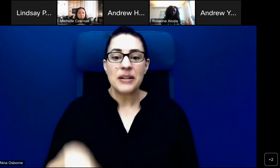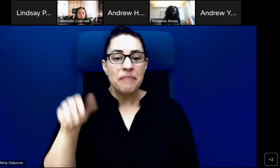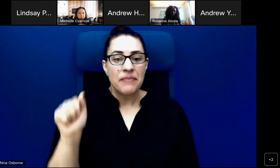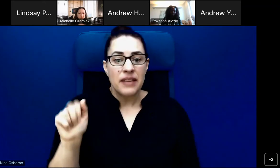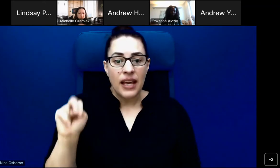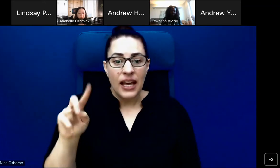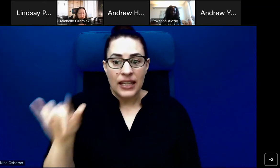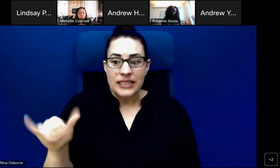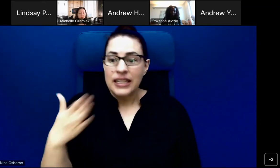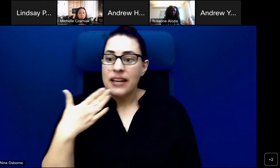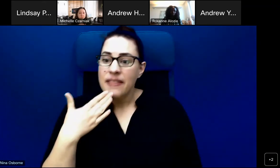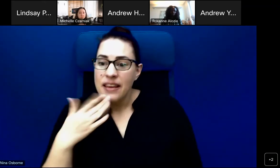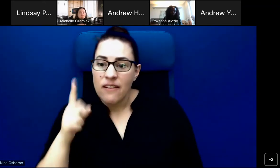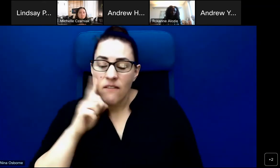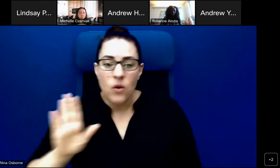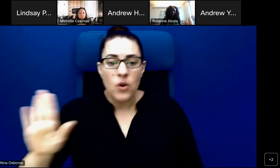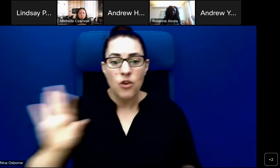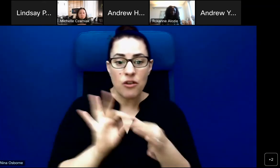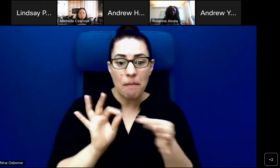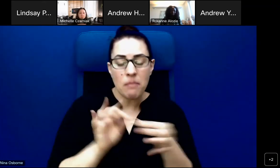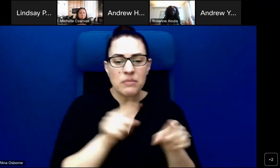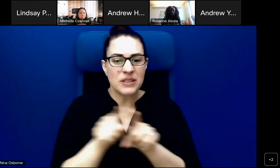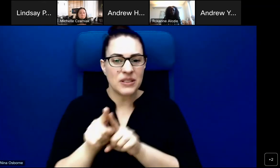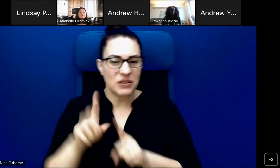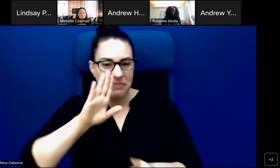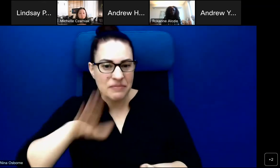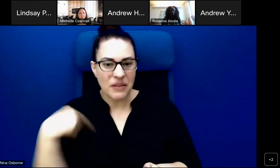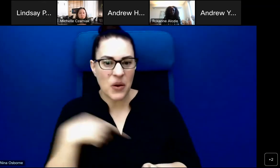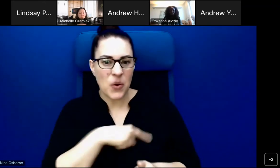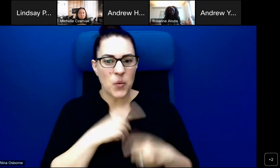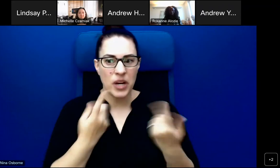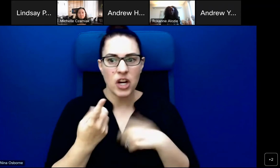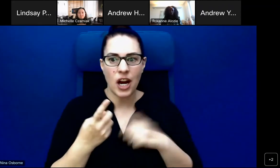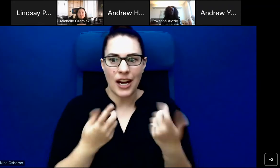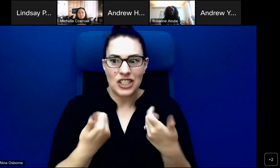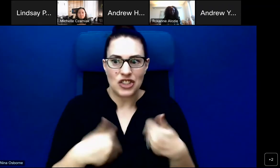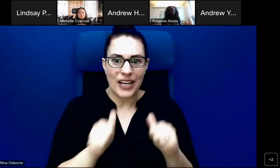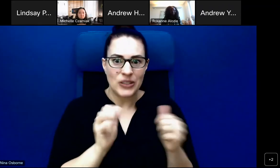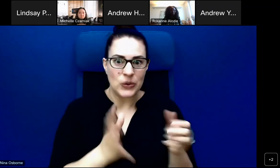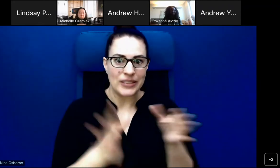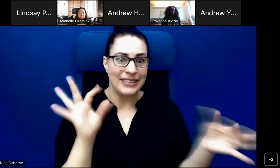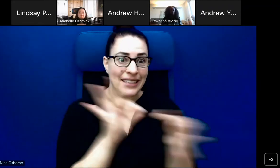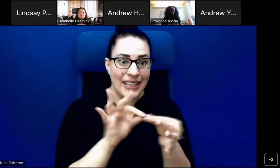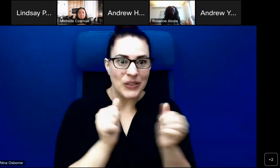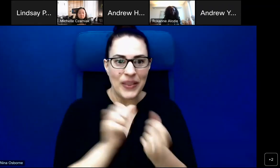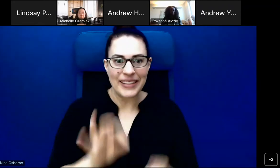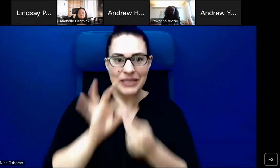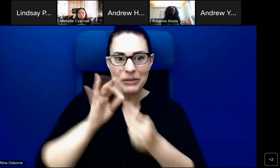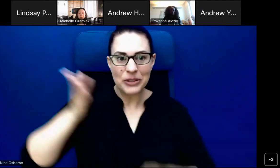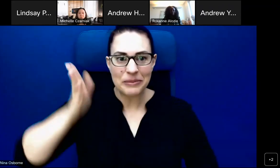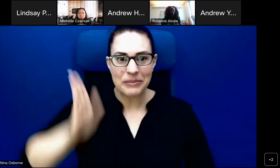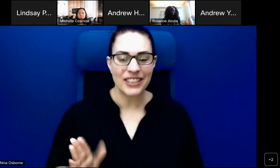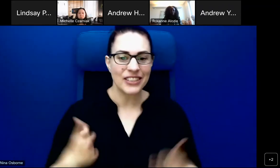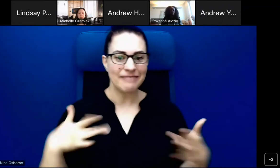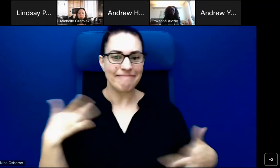I know that we are also working hard to get a very, very special speaker on here who we're super, super excited about. So